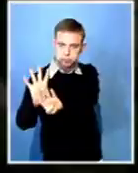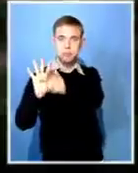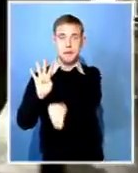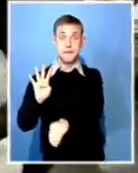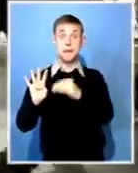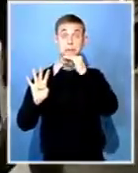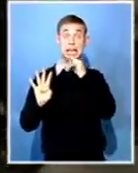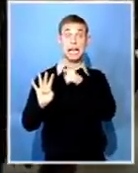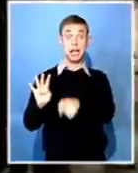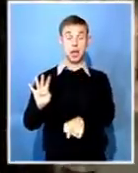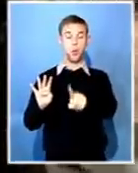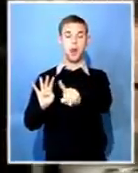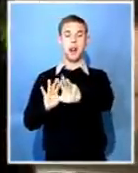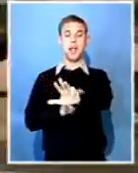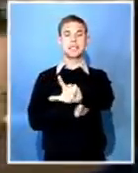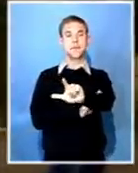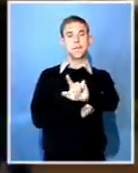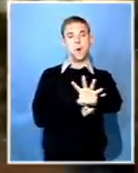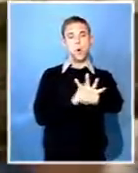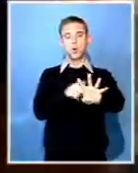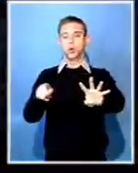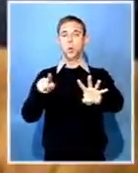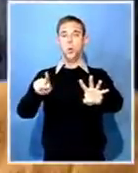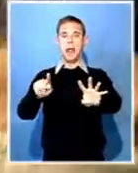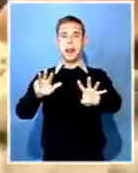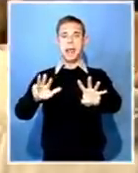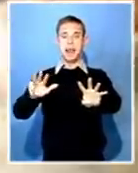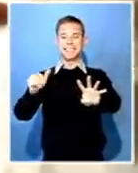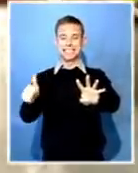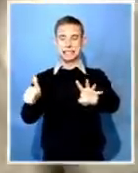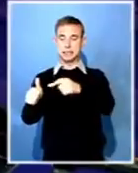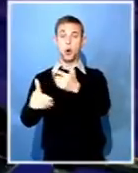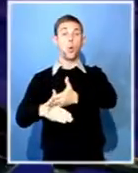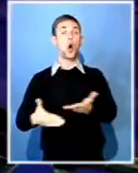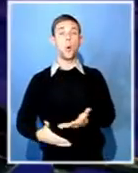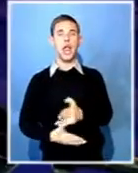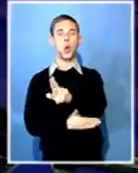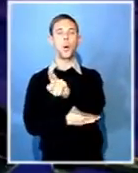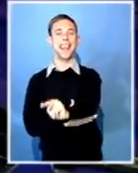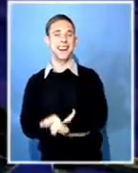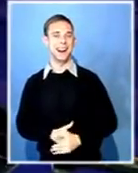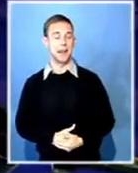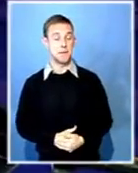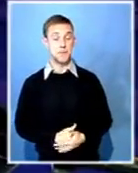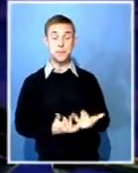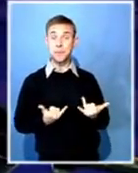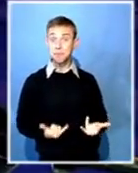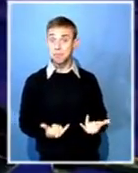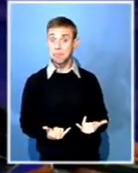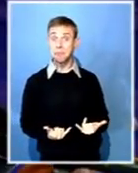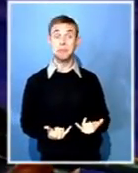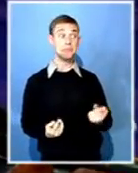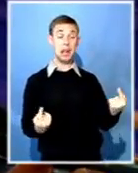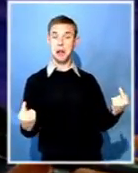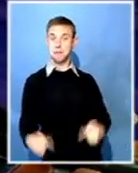worked for the UN between 1974 and 1996 before returning to South Africa. Today President Jacob Zuma joined political